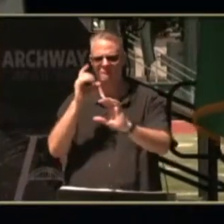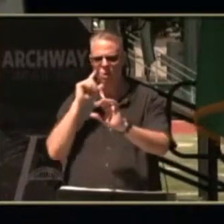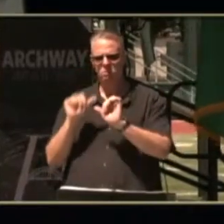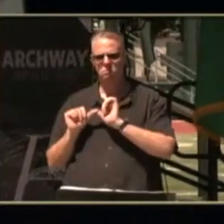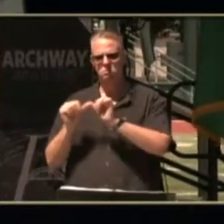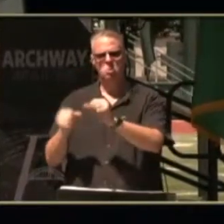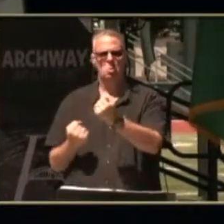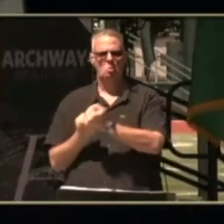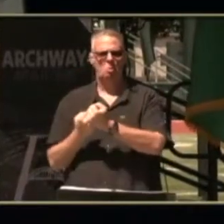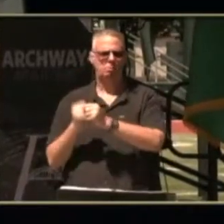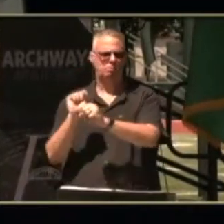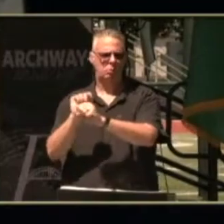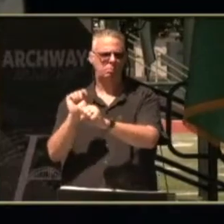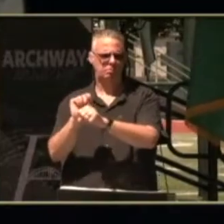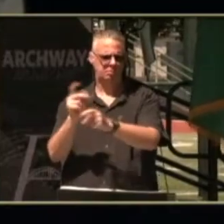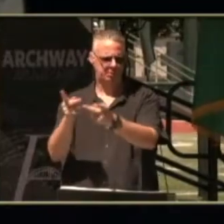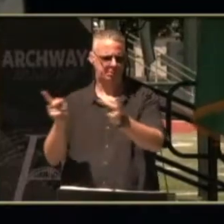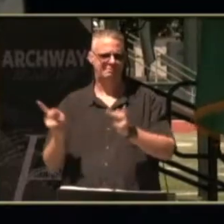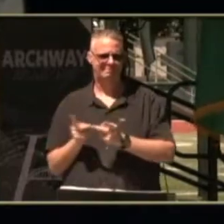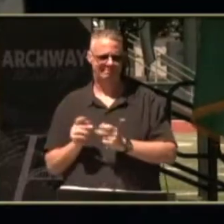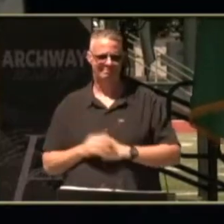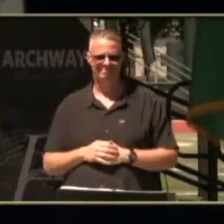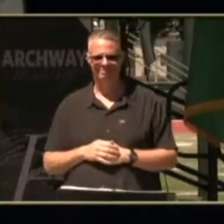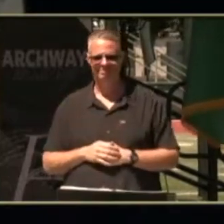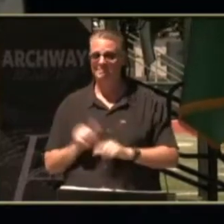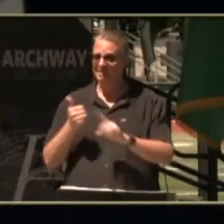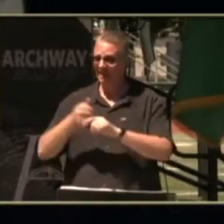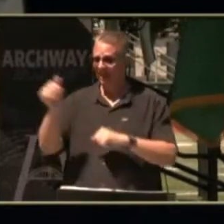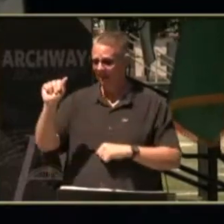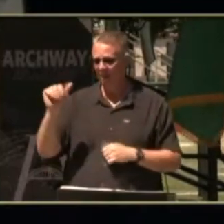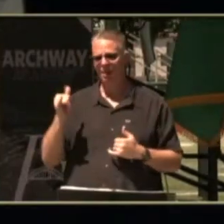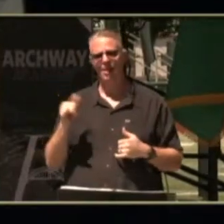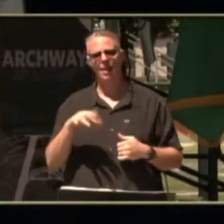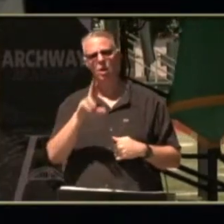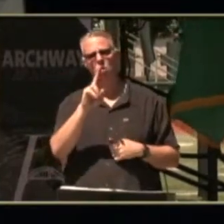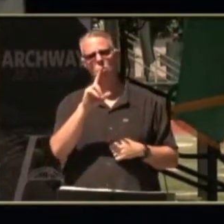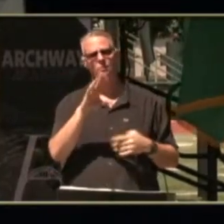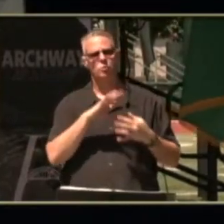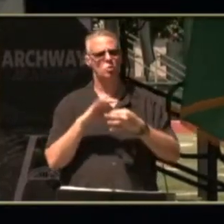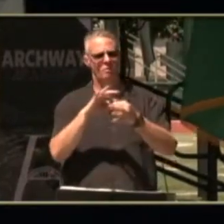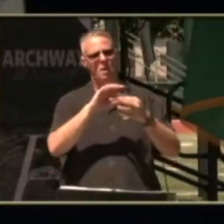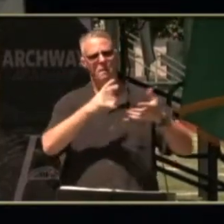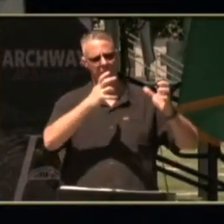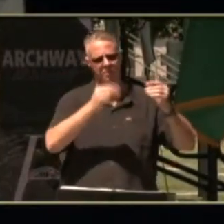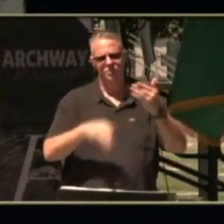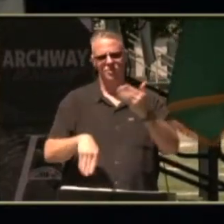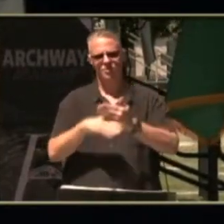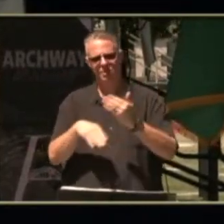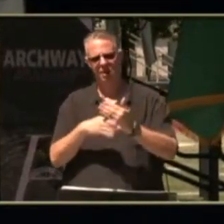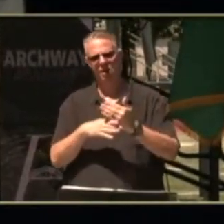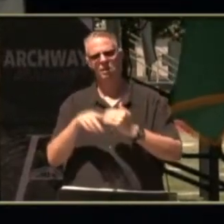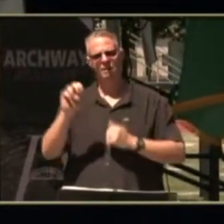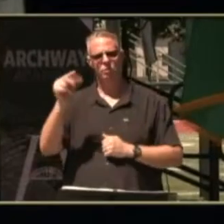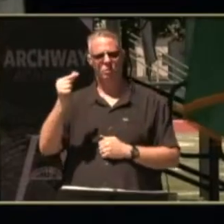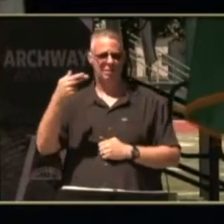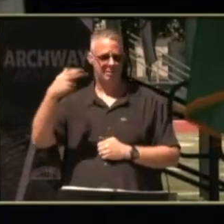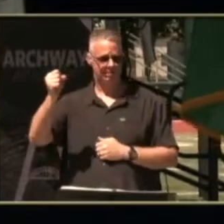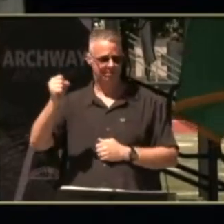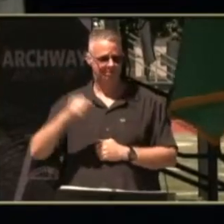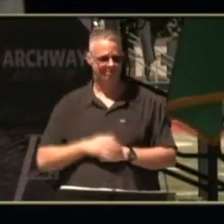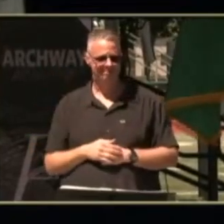employment position josh is also an athlete playing both unified basketball and soccer with the teams at evergreen high school